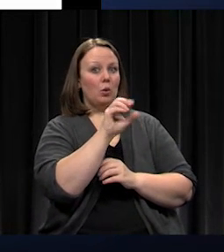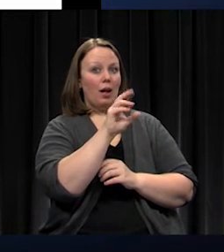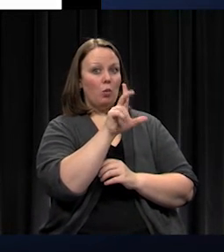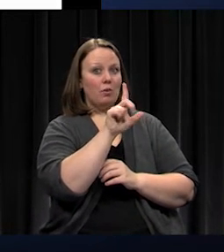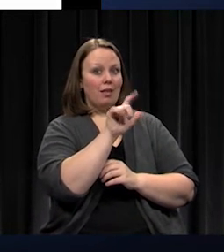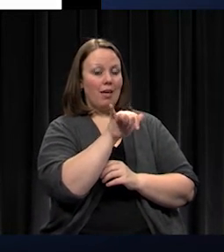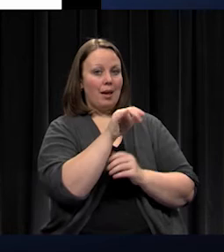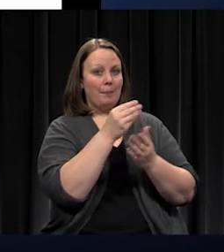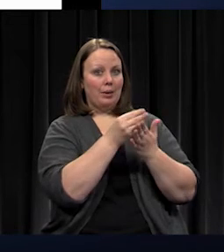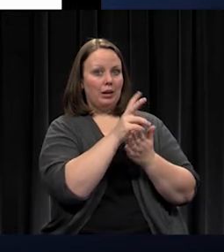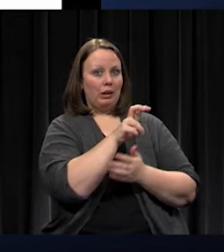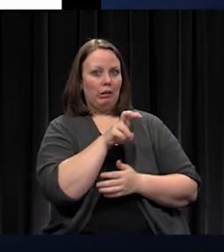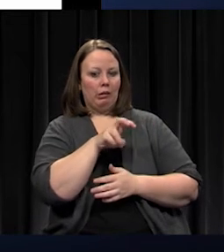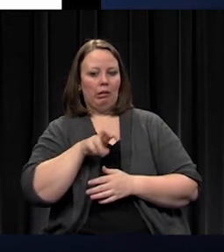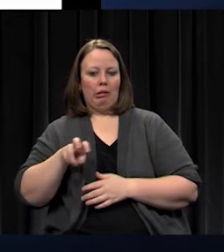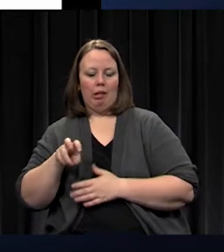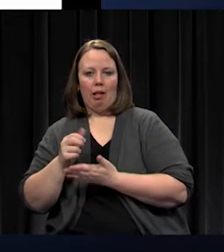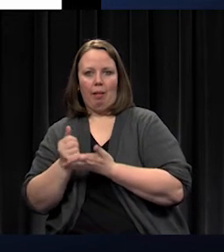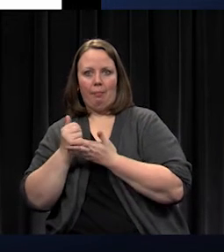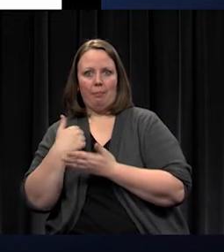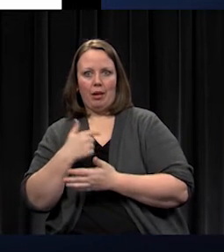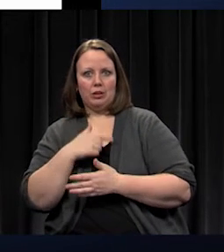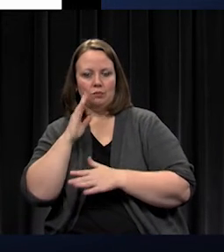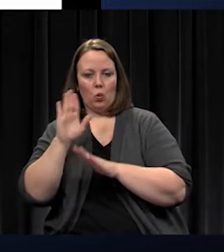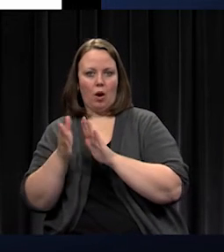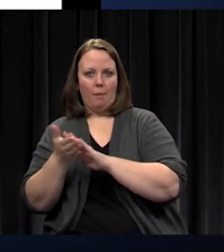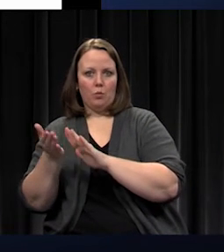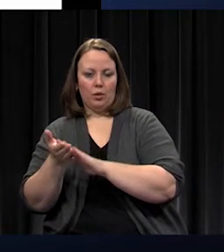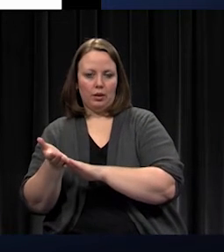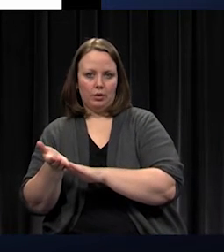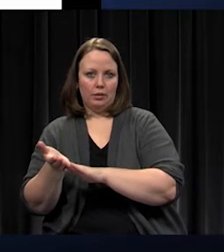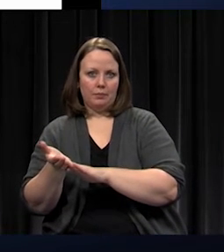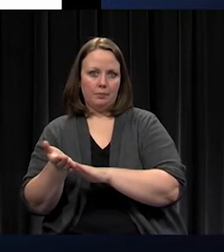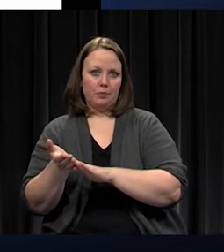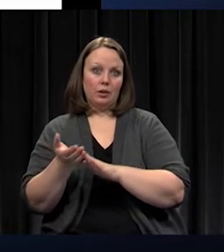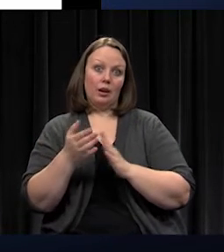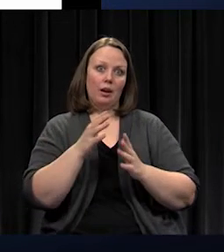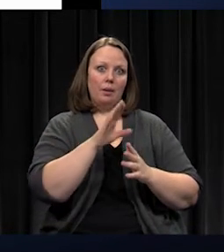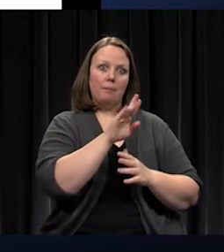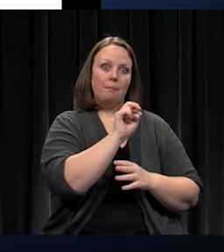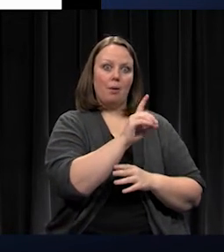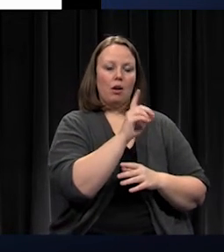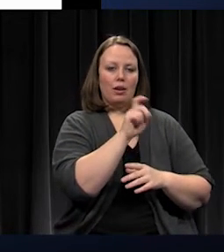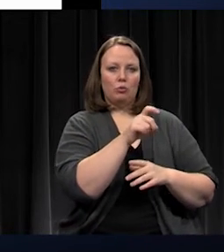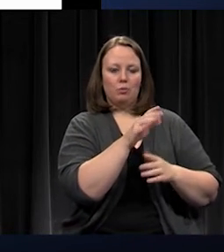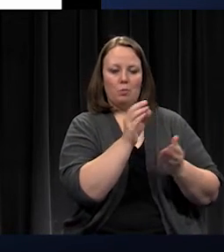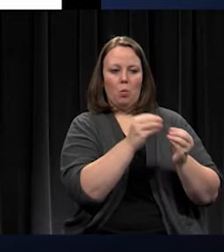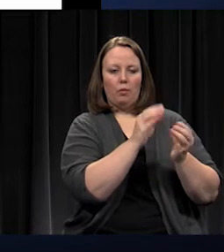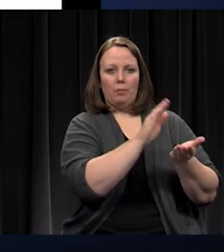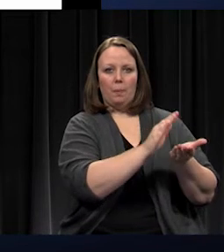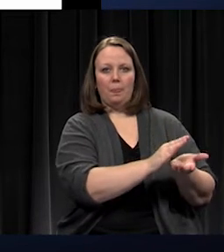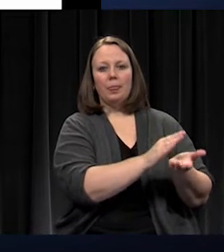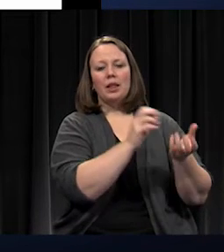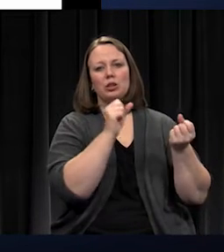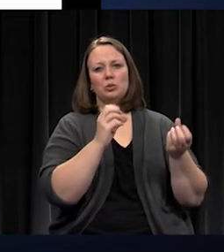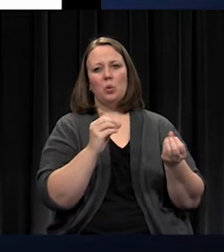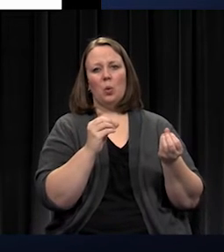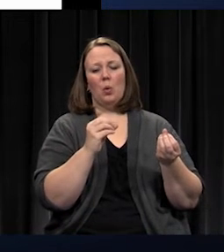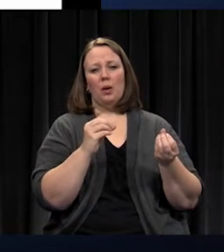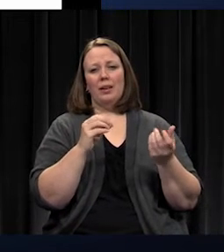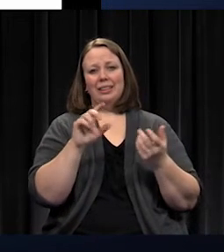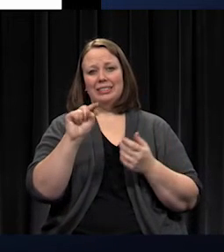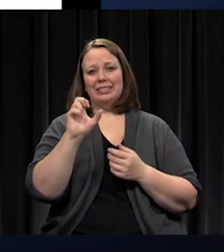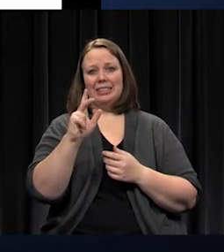for maintenance, technology, and equipment. And how it affects the bond task force is, do we need to open the valve on bond funds